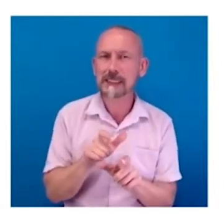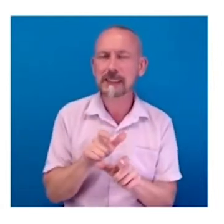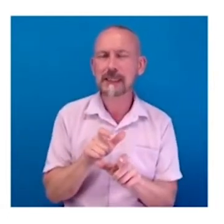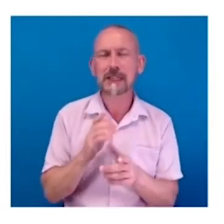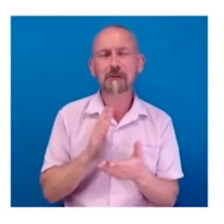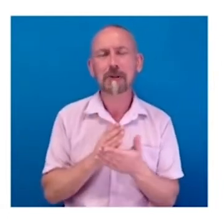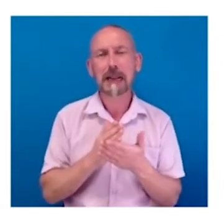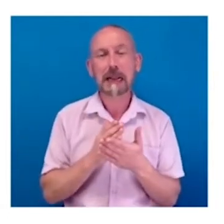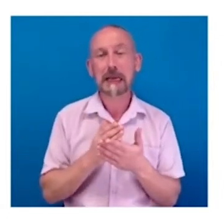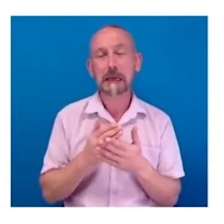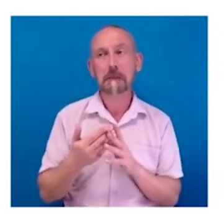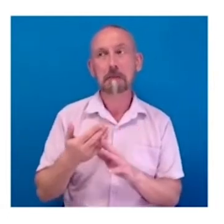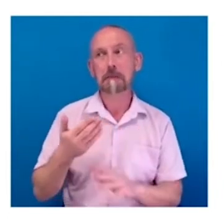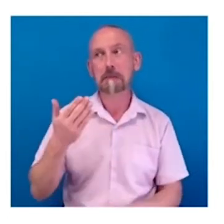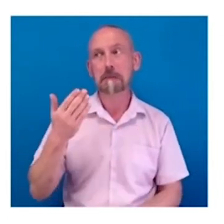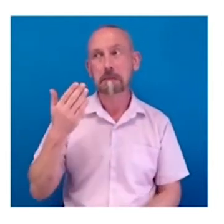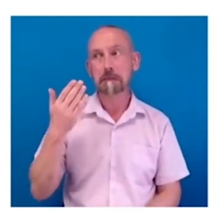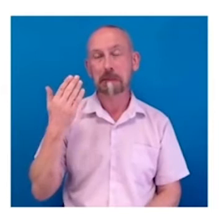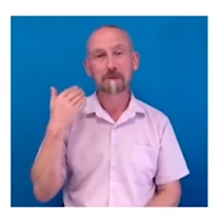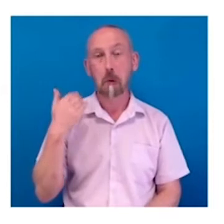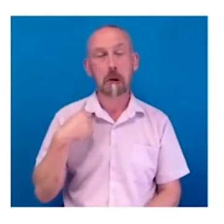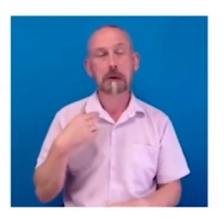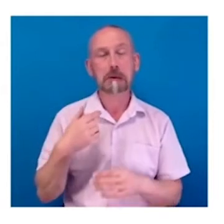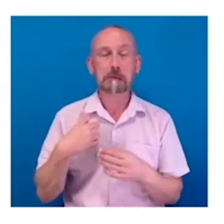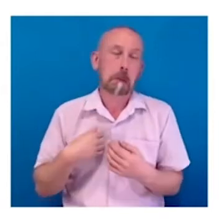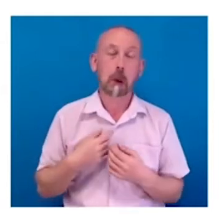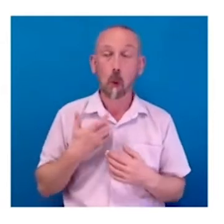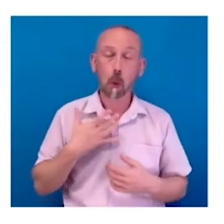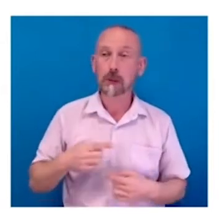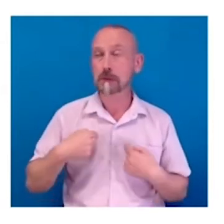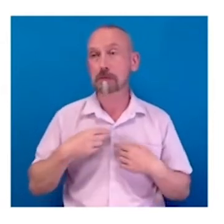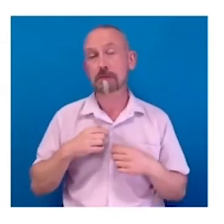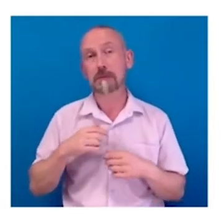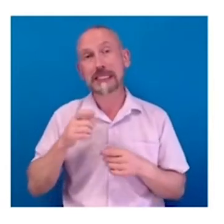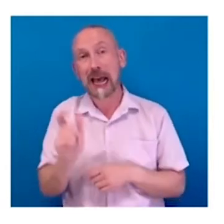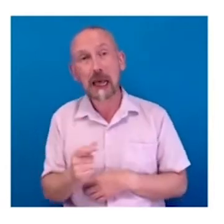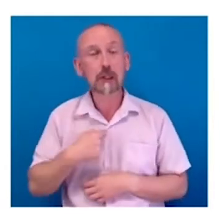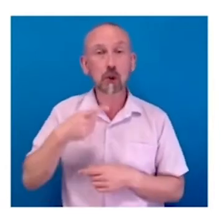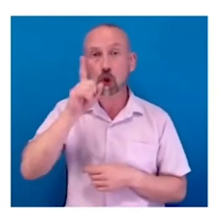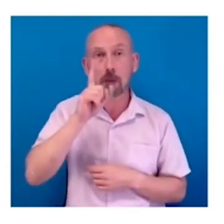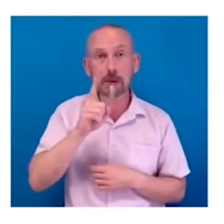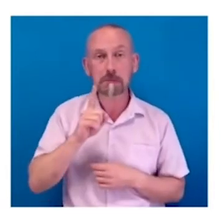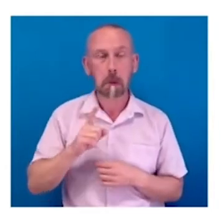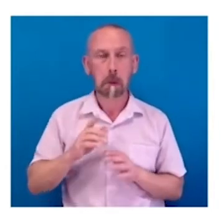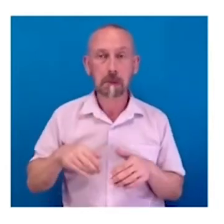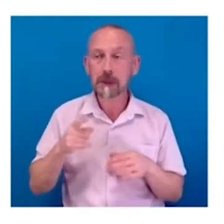particularly wanted to be Italian or German. But realized my upbringing would have been a lot easier if I had.